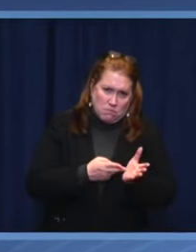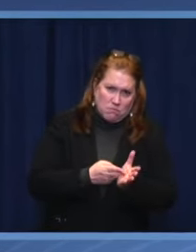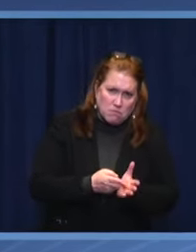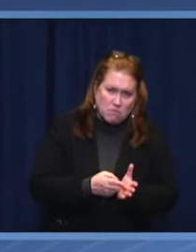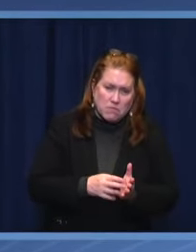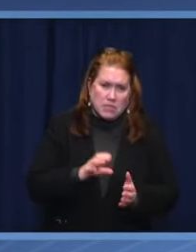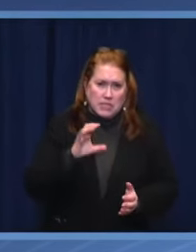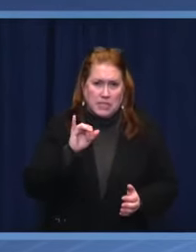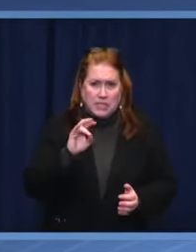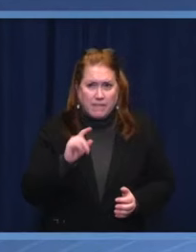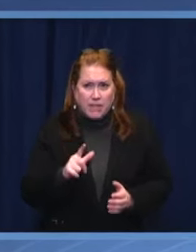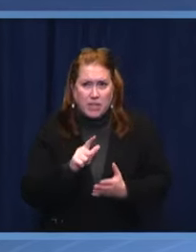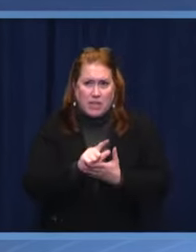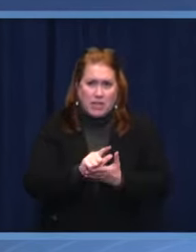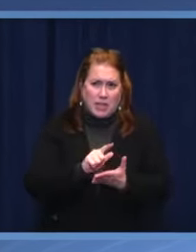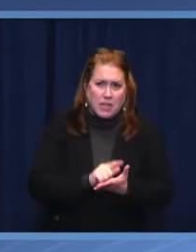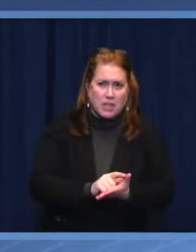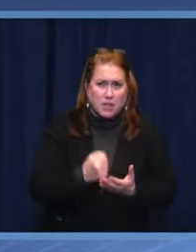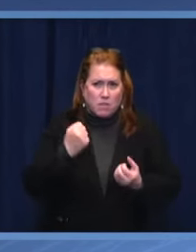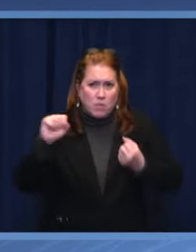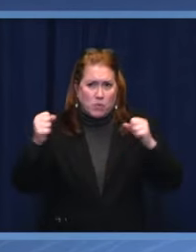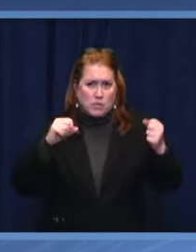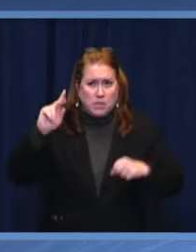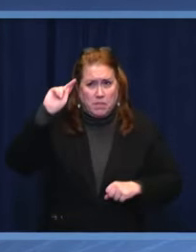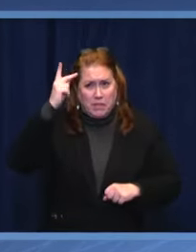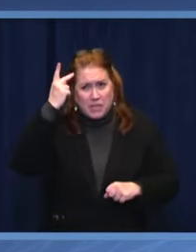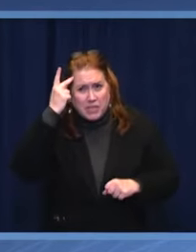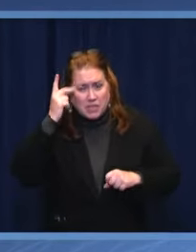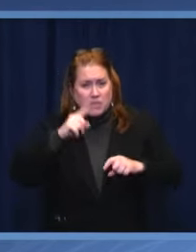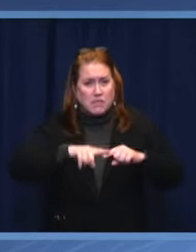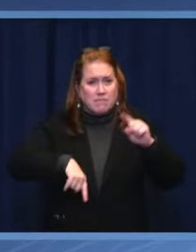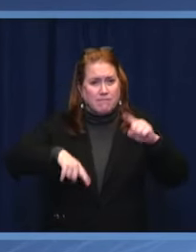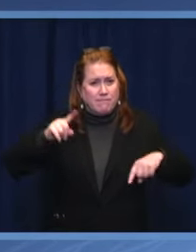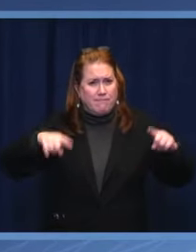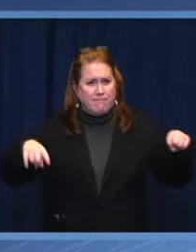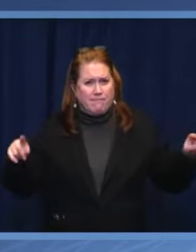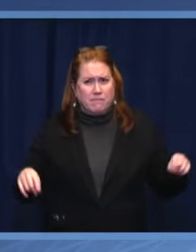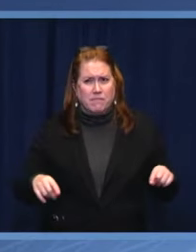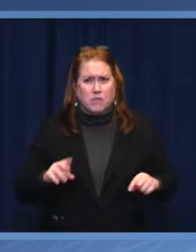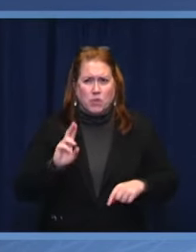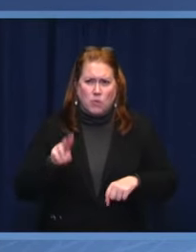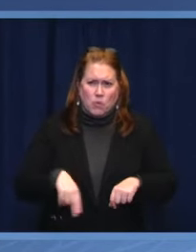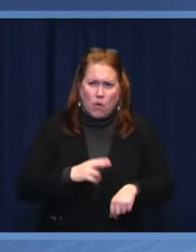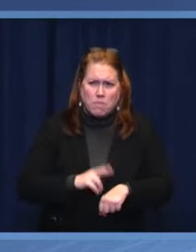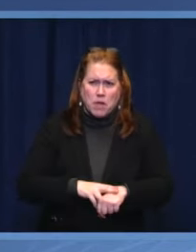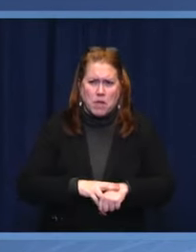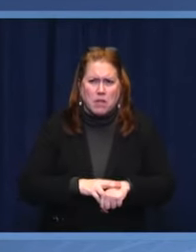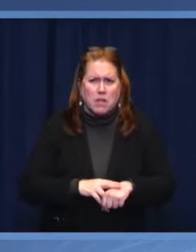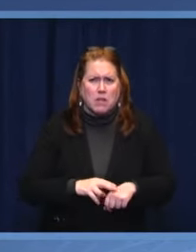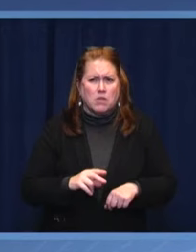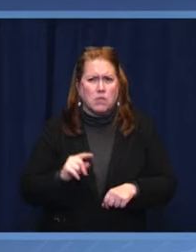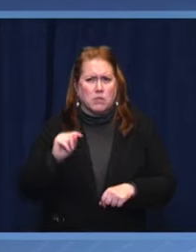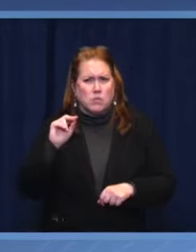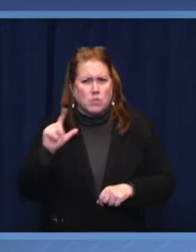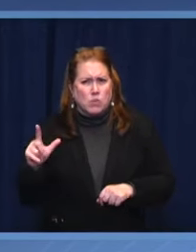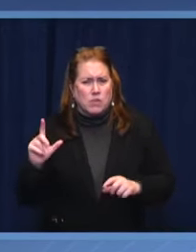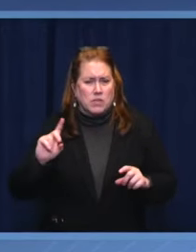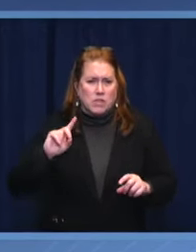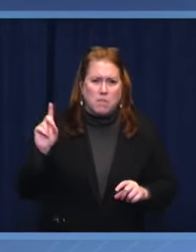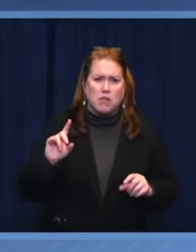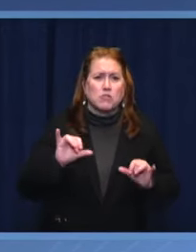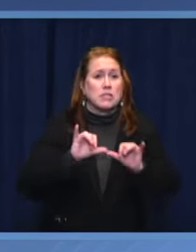protest and political differences, normal tools in a democratic system,